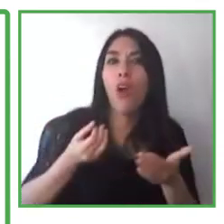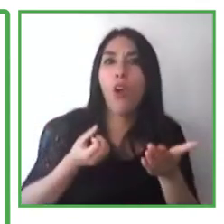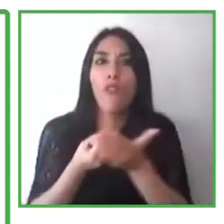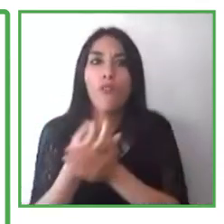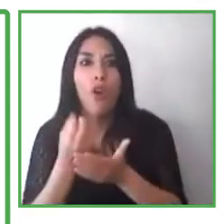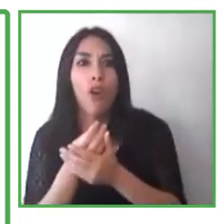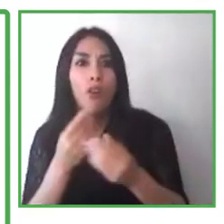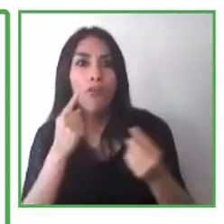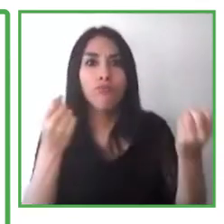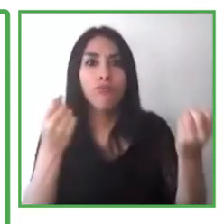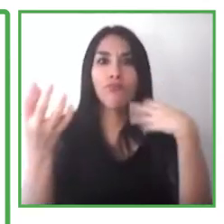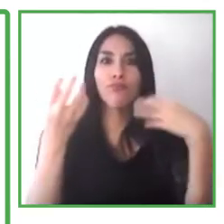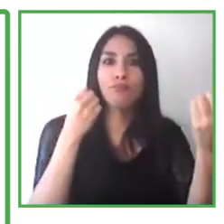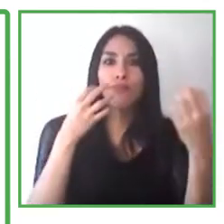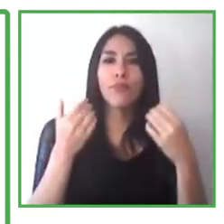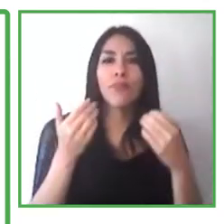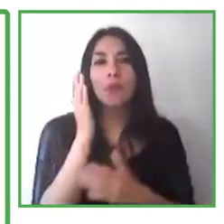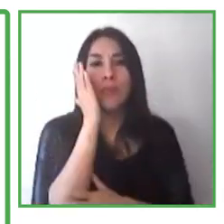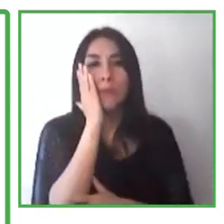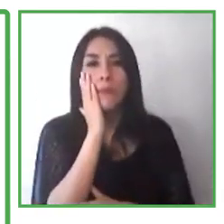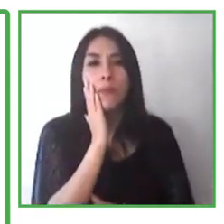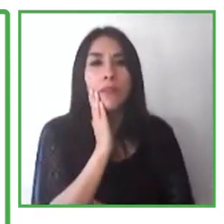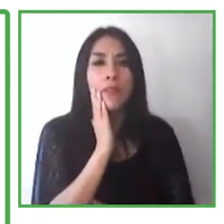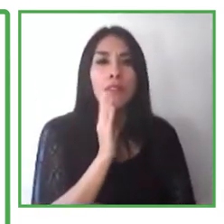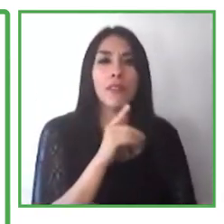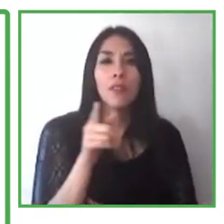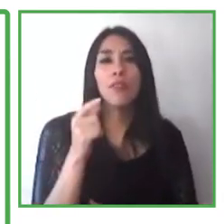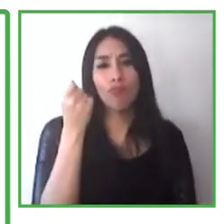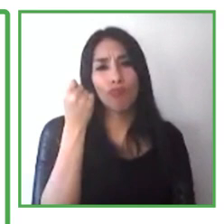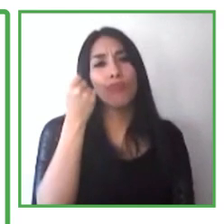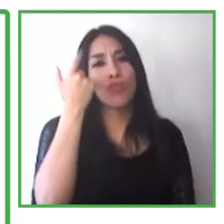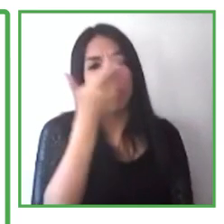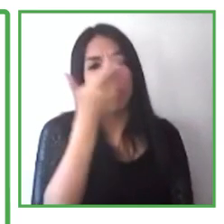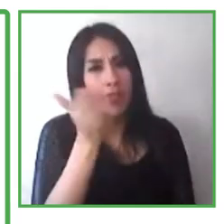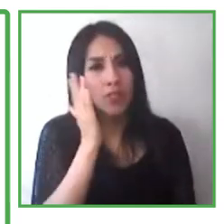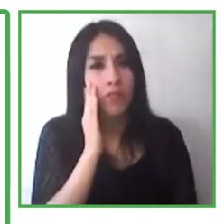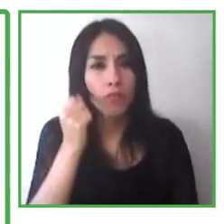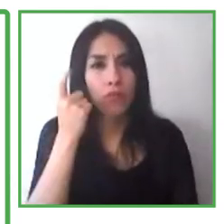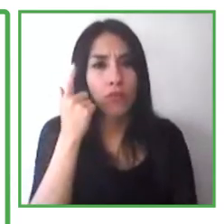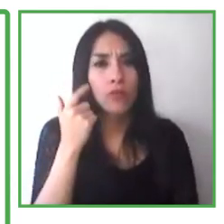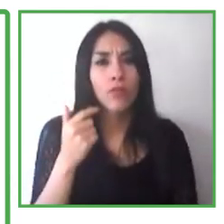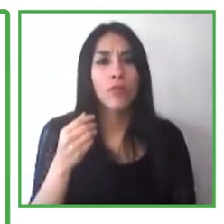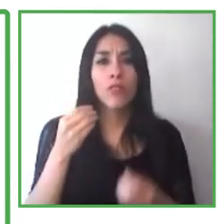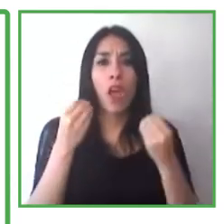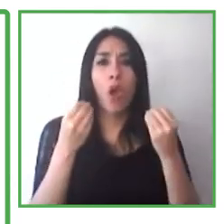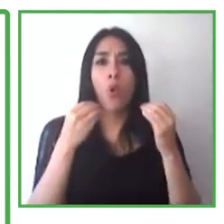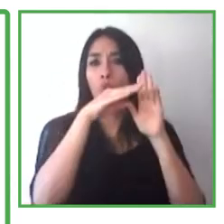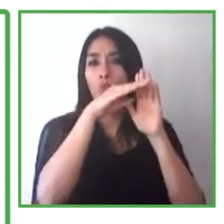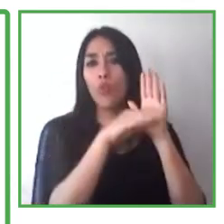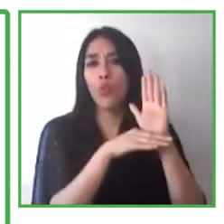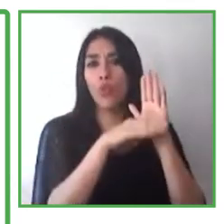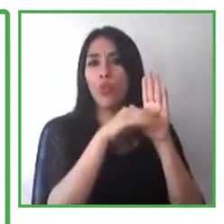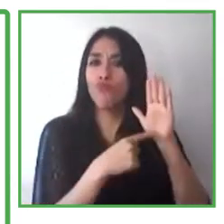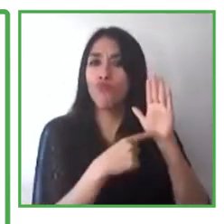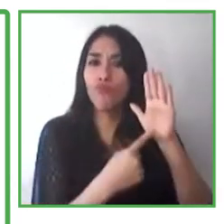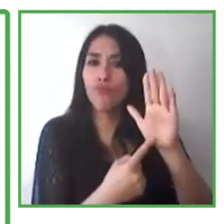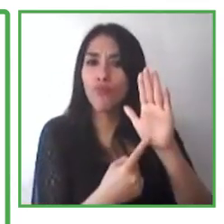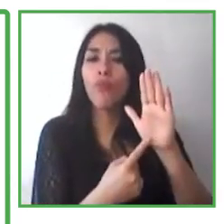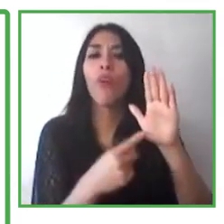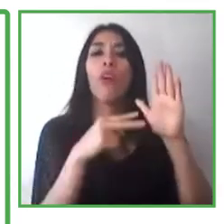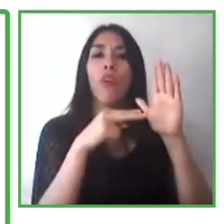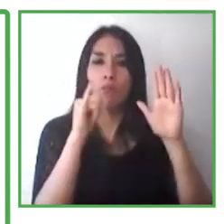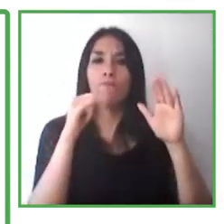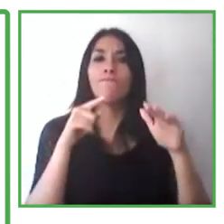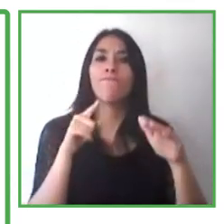prior to hiring people with disability. Try to try humble in your approach, try to